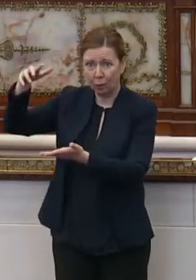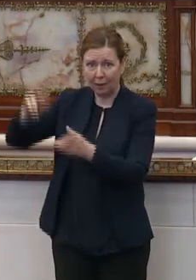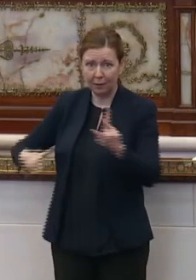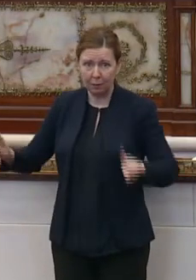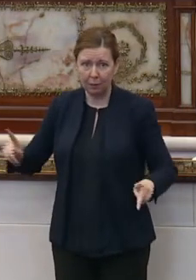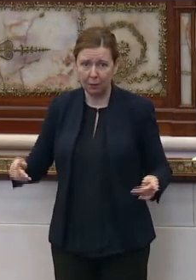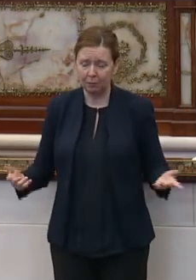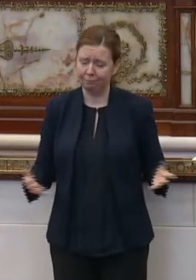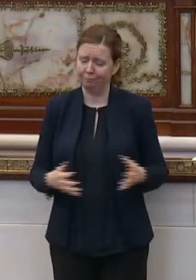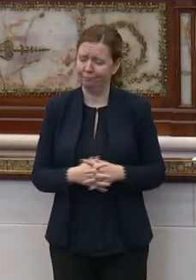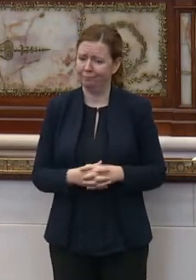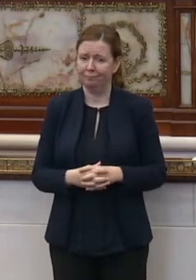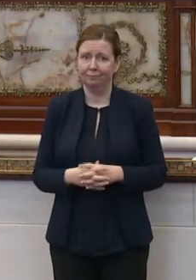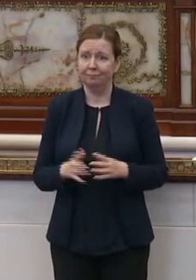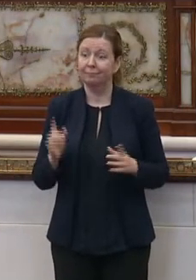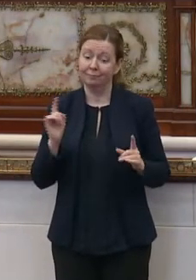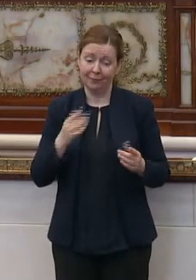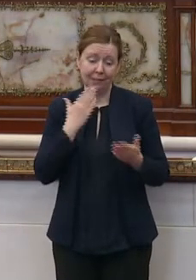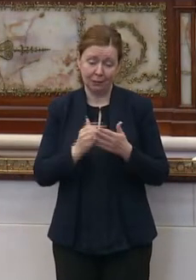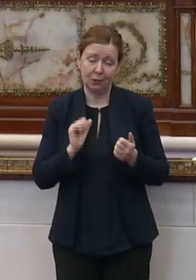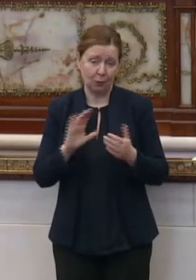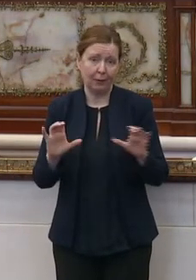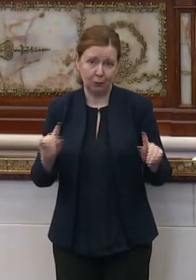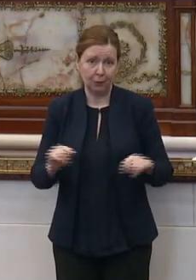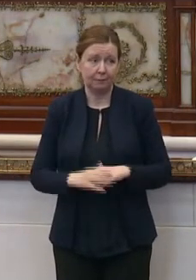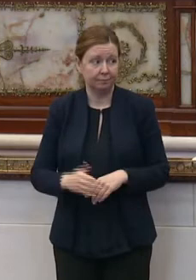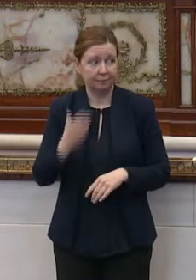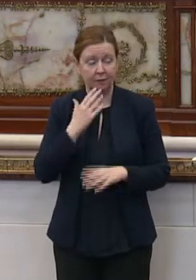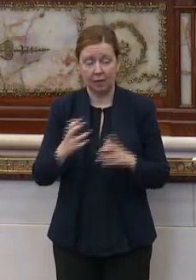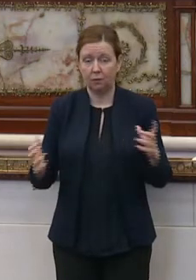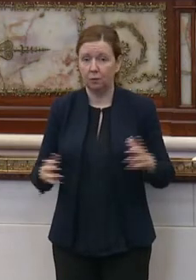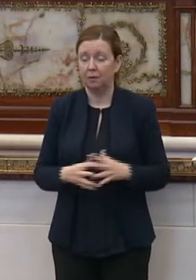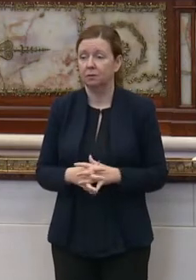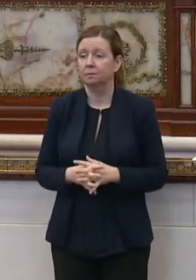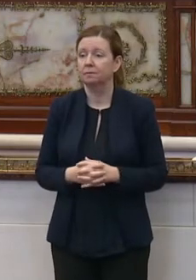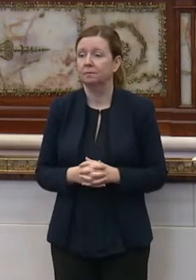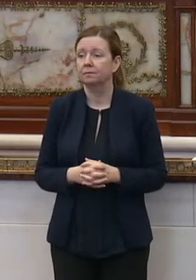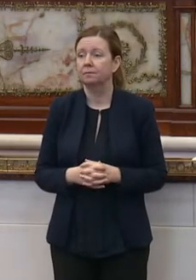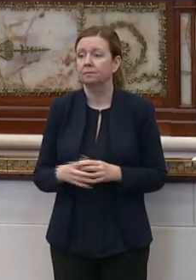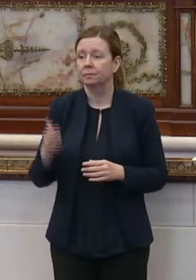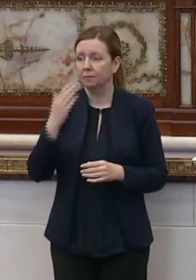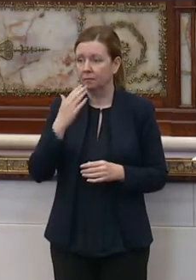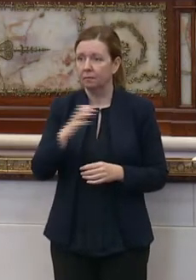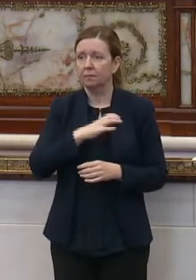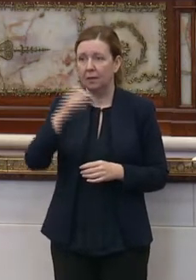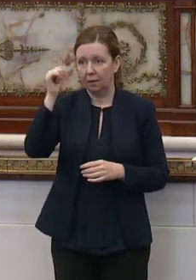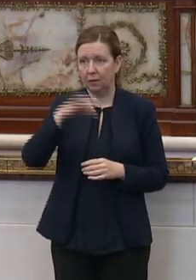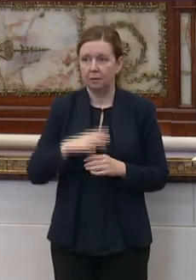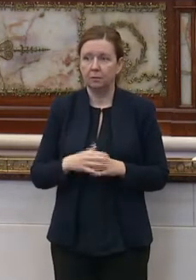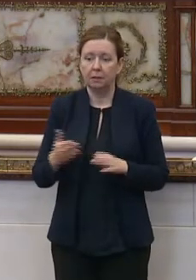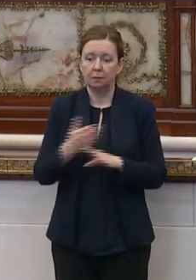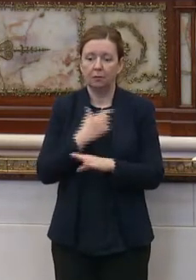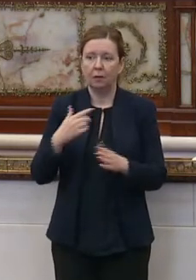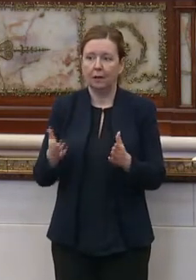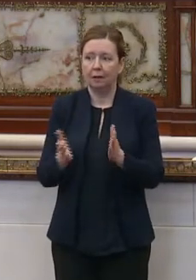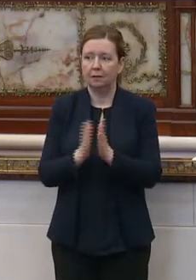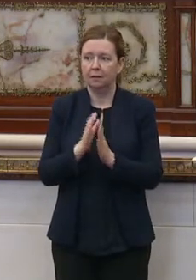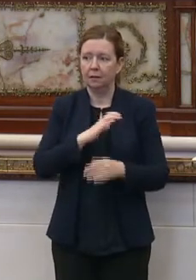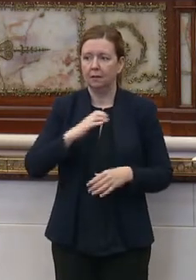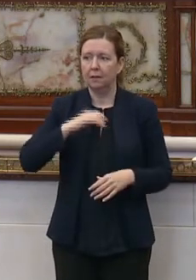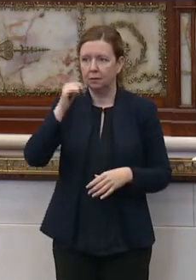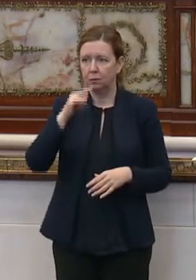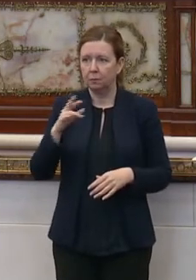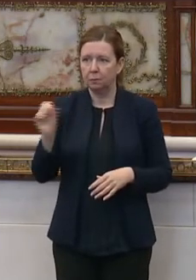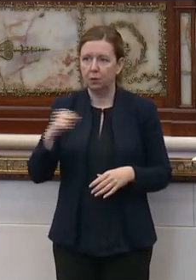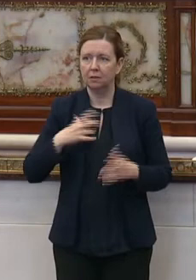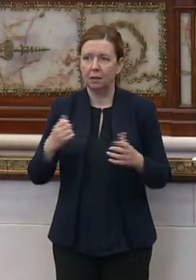people, this is a good way to do it. Thank you very much. Thank you, Councilman. before I call on Councilwoman